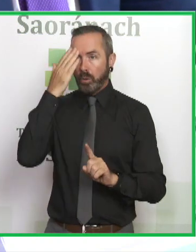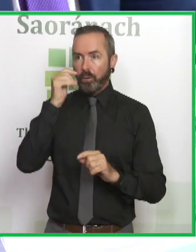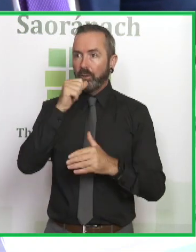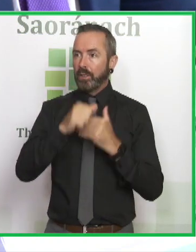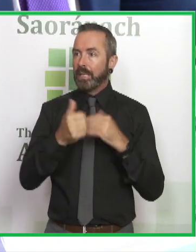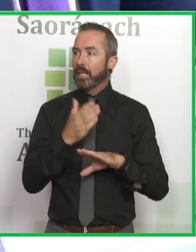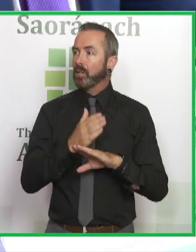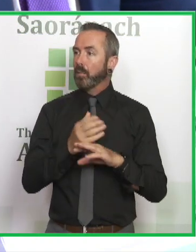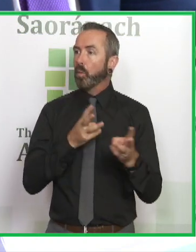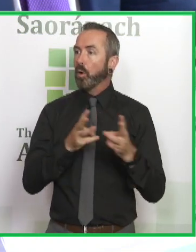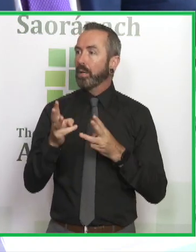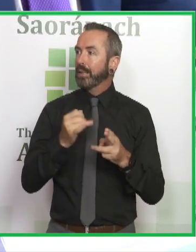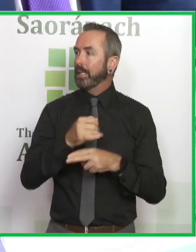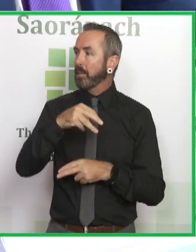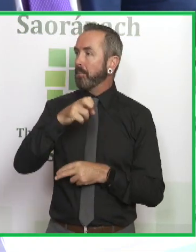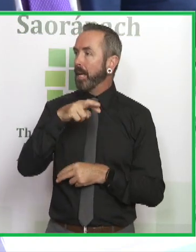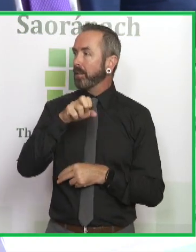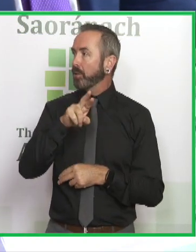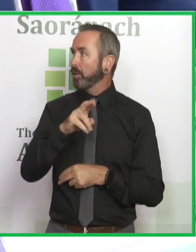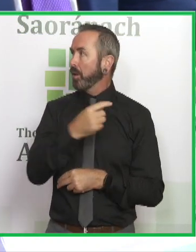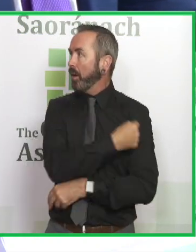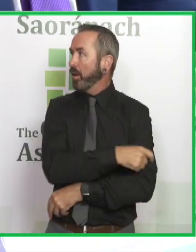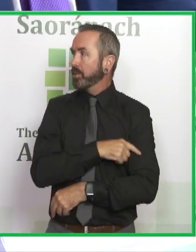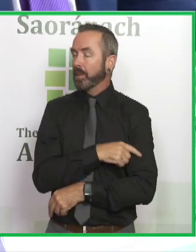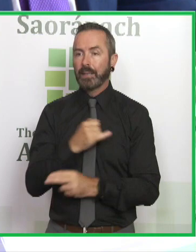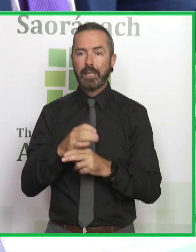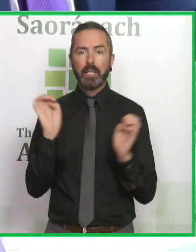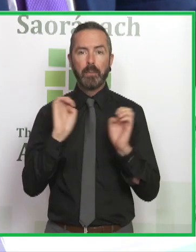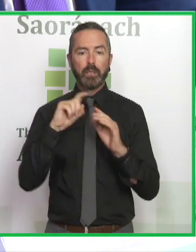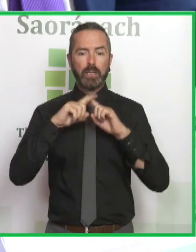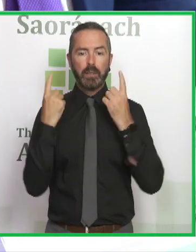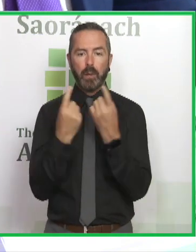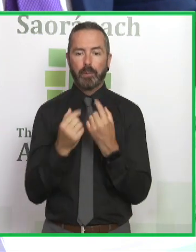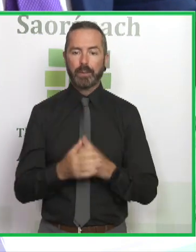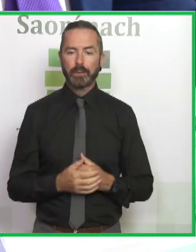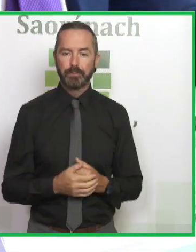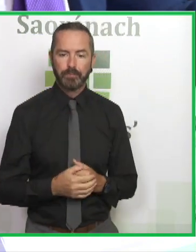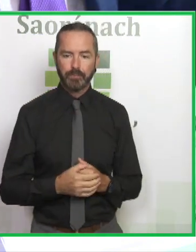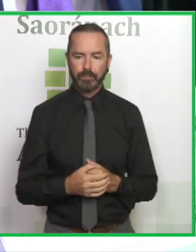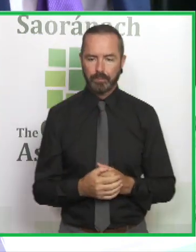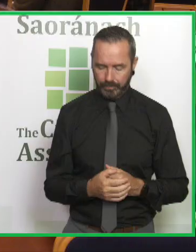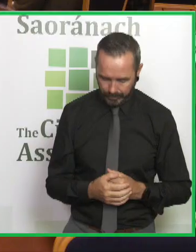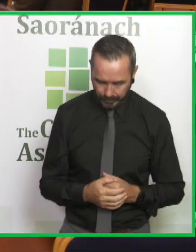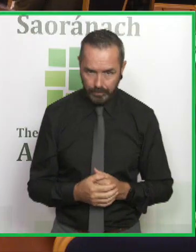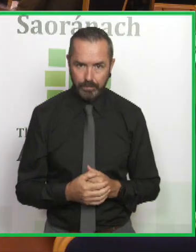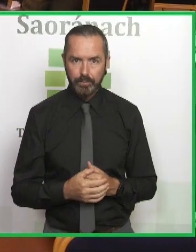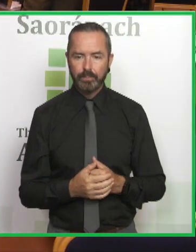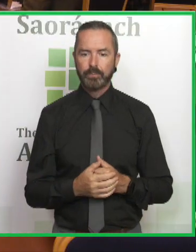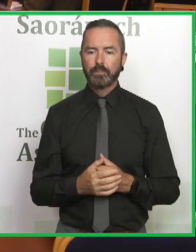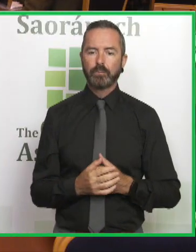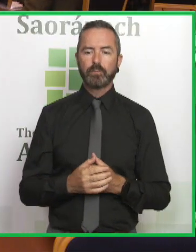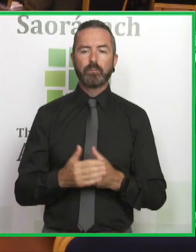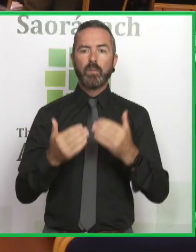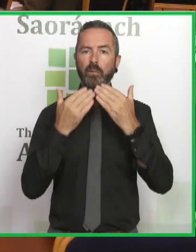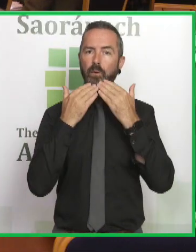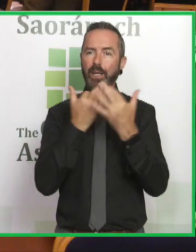Hospital pretty much on the front line in emergency departments and seeing some of the key issues related to drugs. Anne, you're very welcome. Thank you very much,